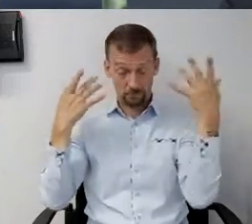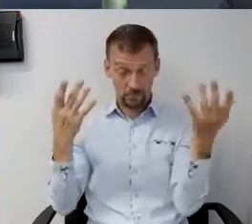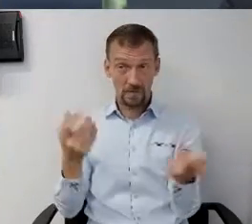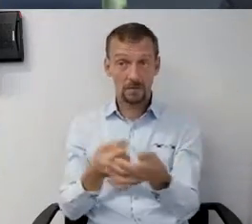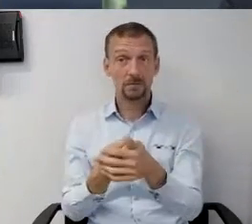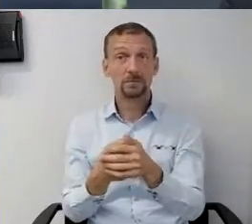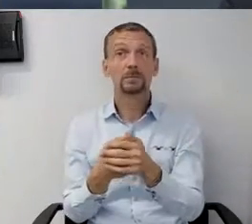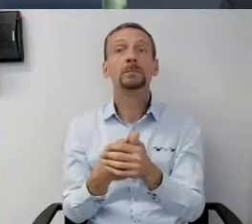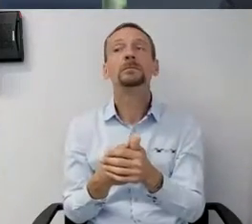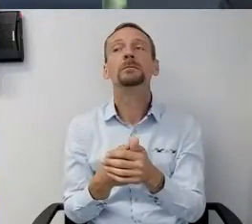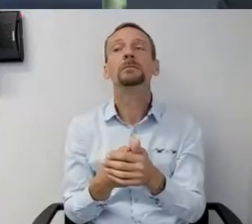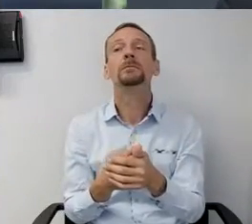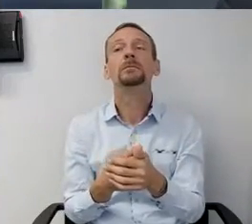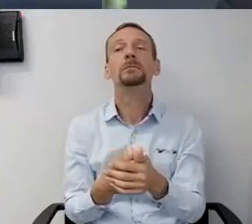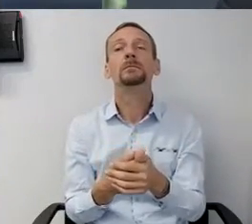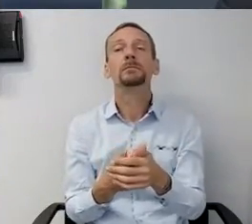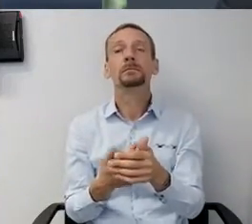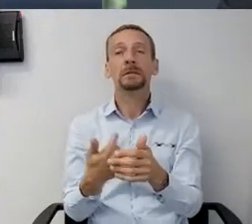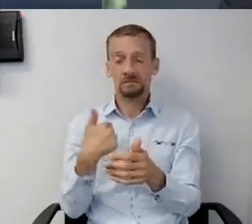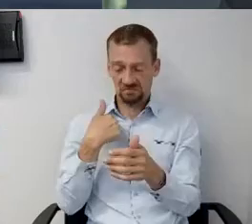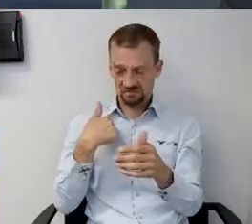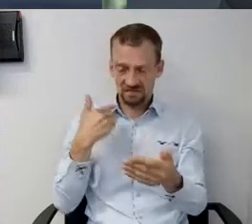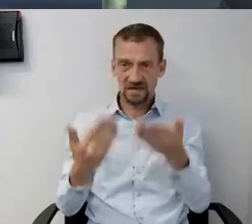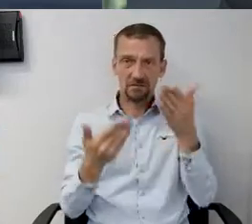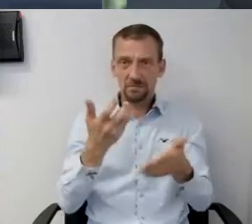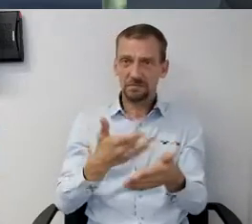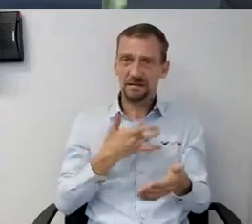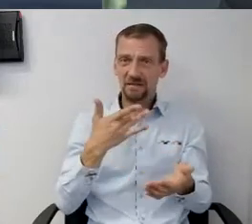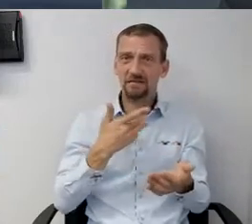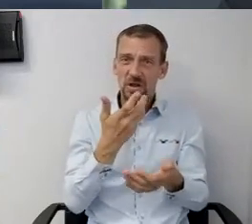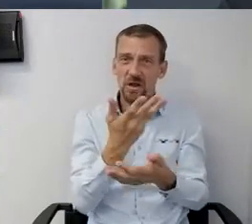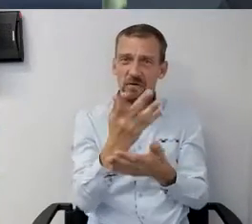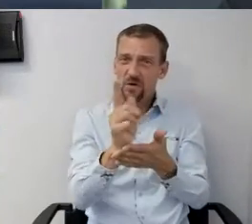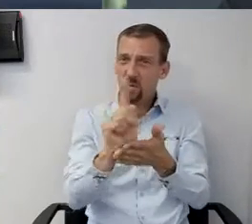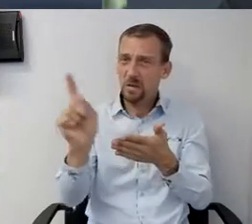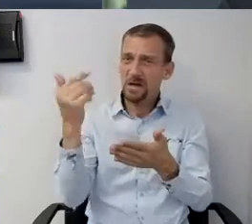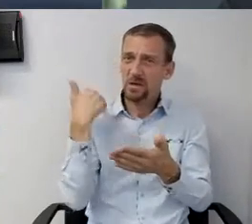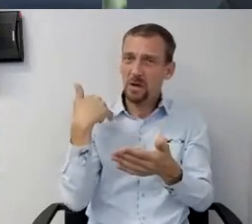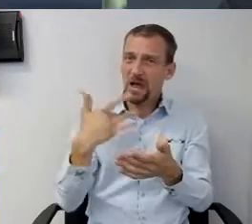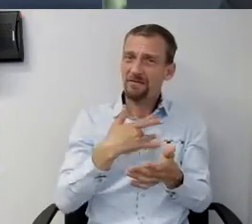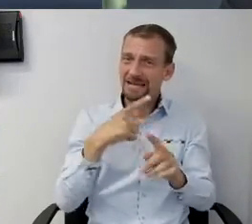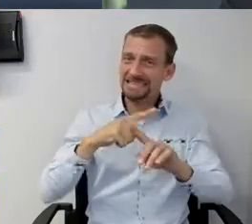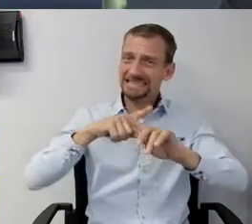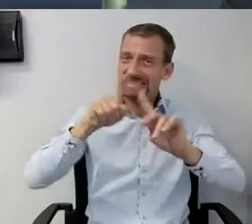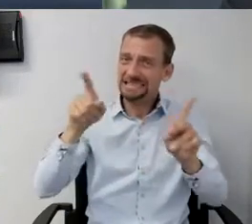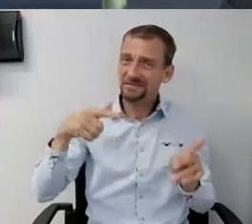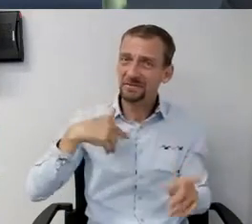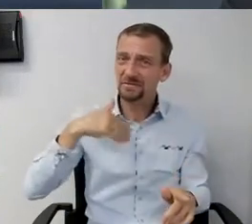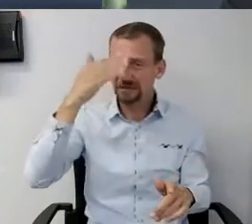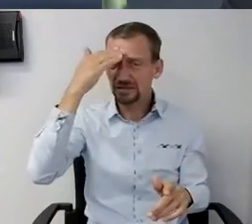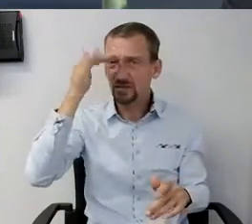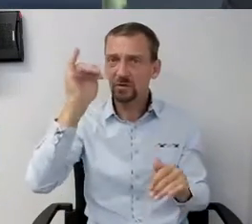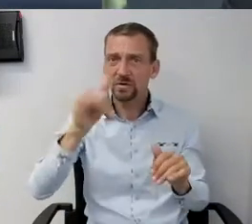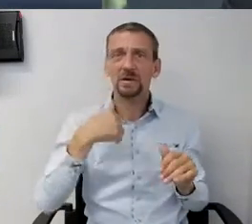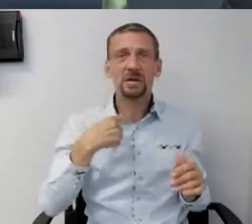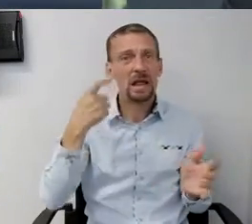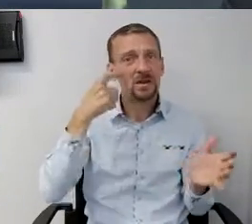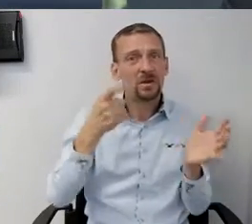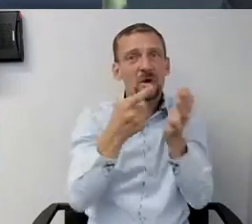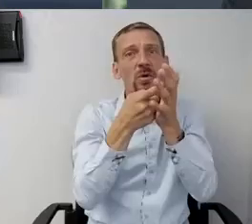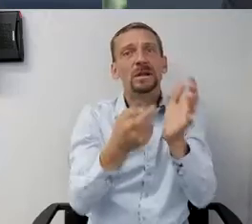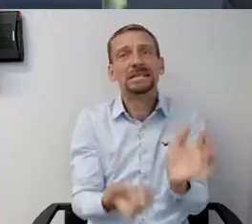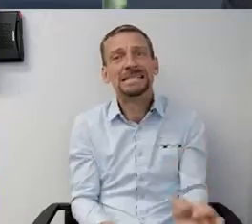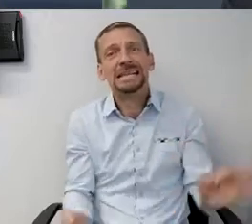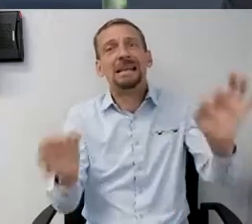mask. So, you know, I might have felt differently a few weeks ago. I kind of felt, you know, that increasing freedom